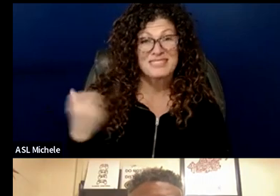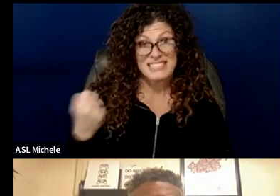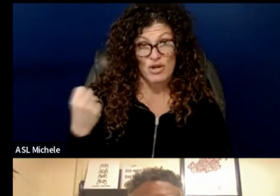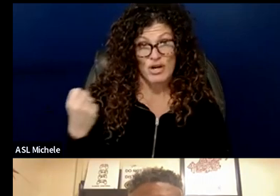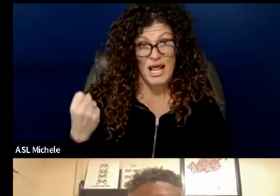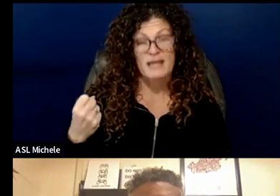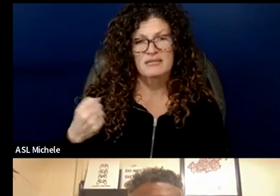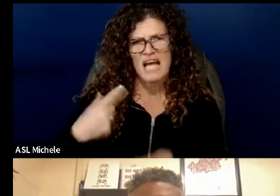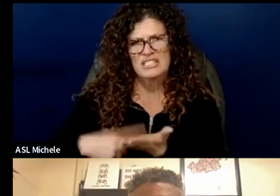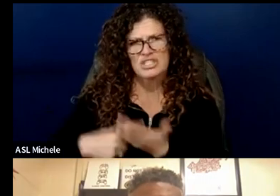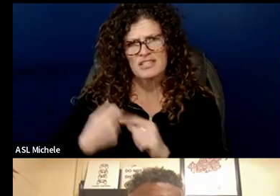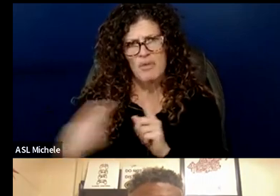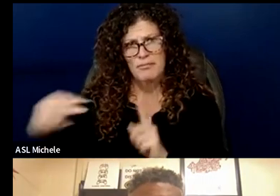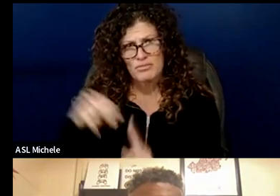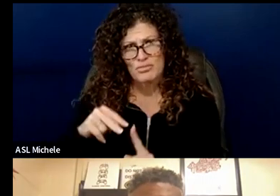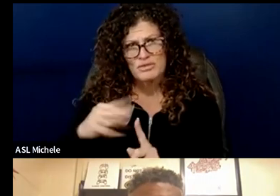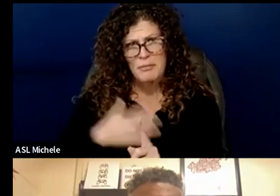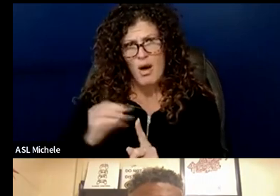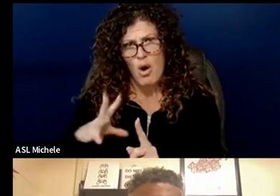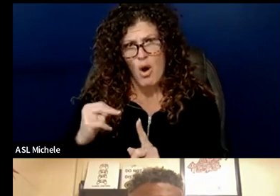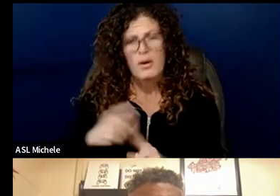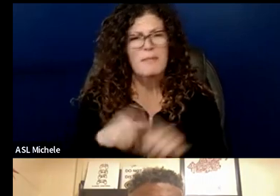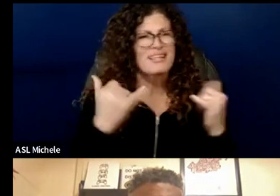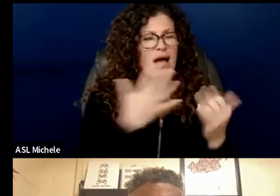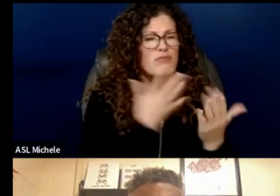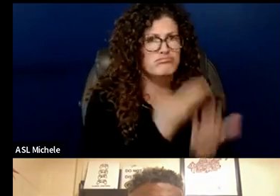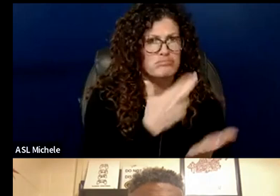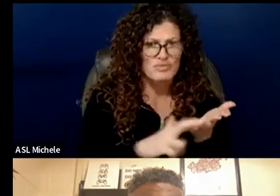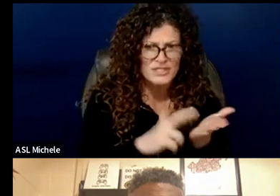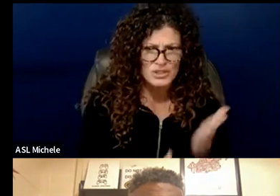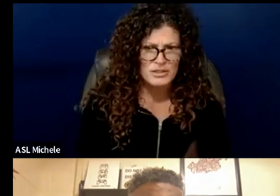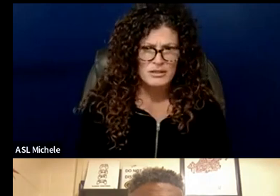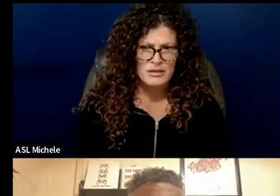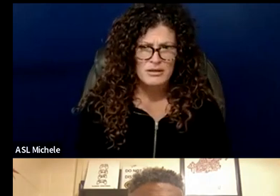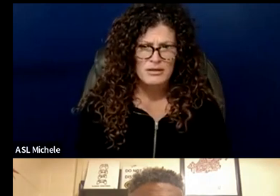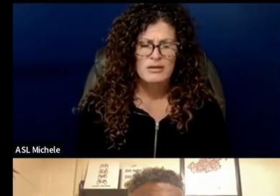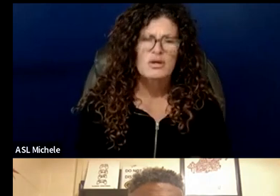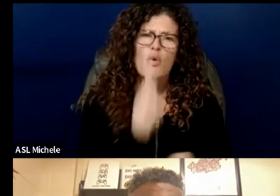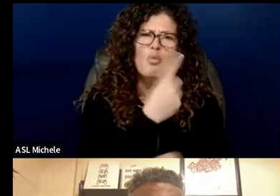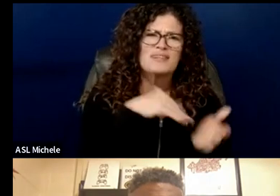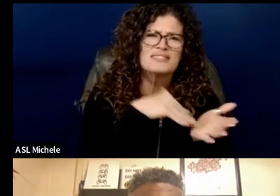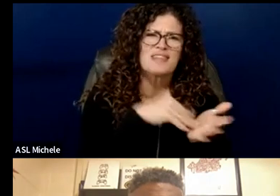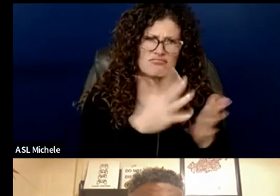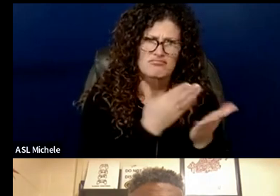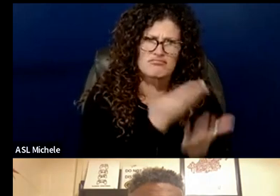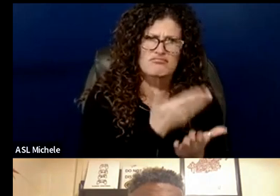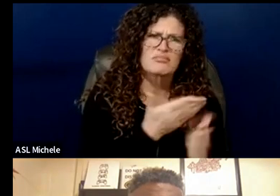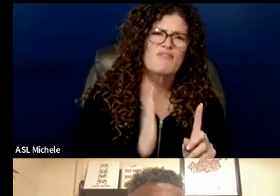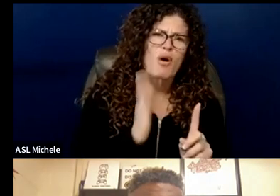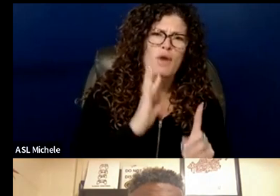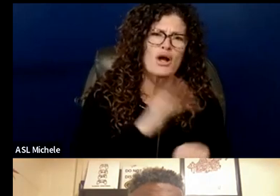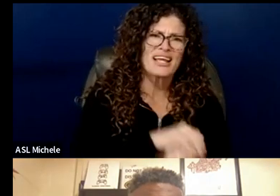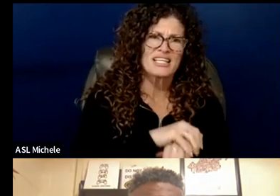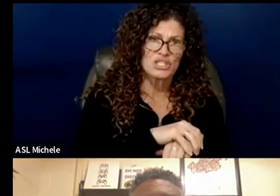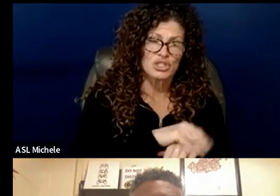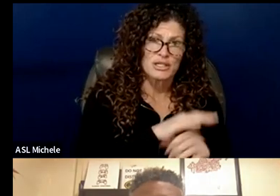i'm going to focus on the research miren uriarte and i led one study in which we showed former english learners outperform